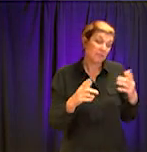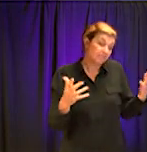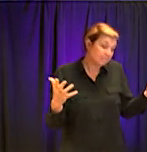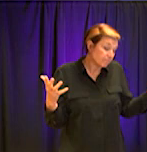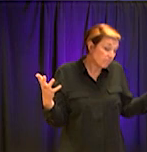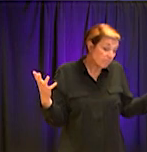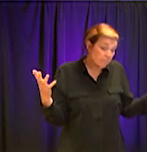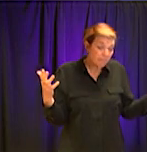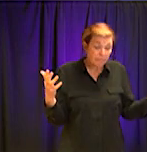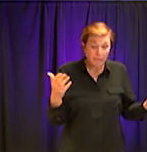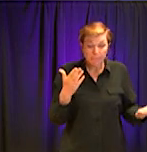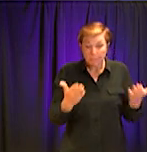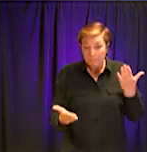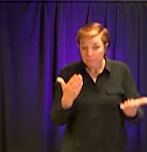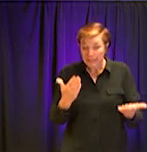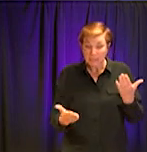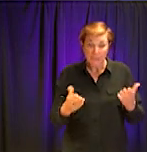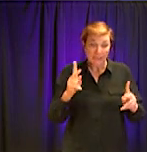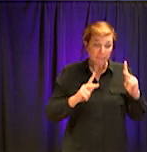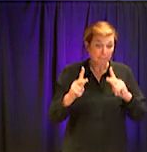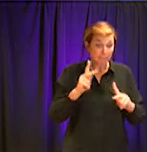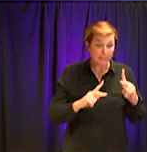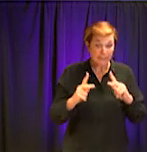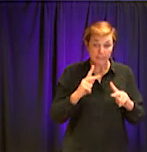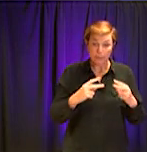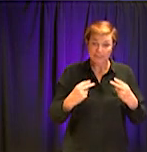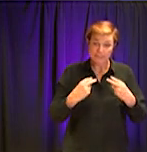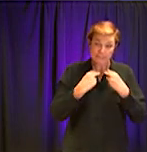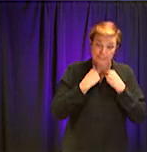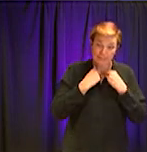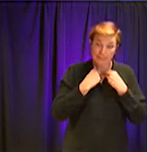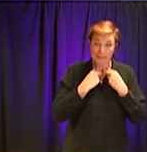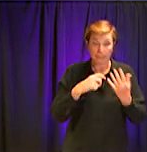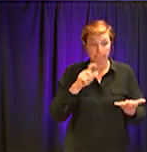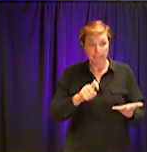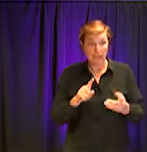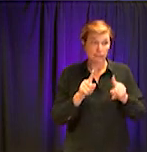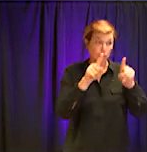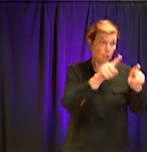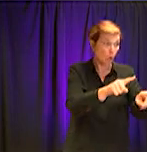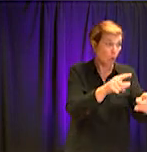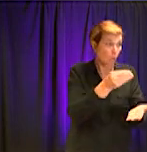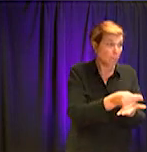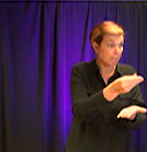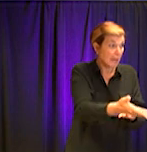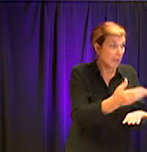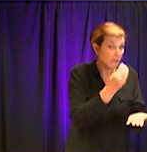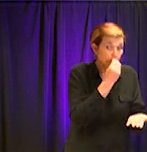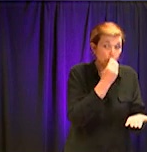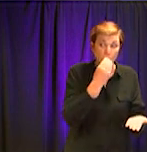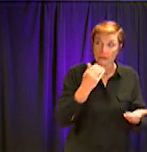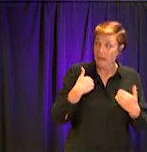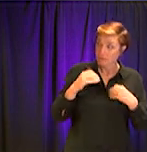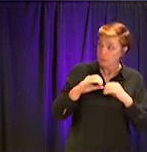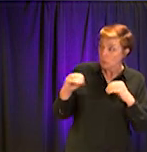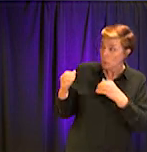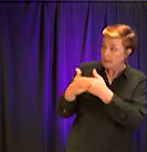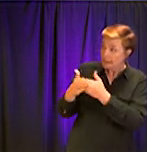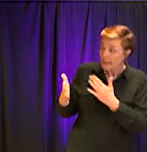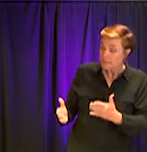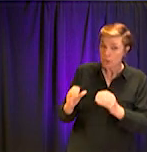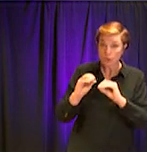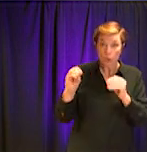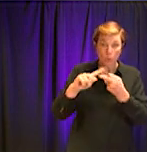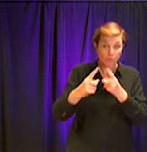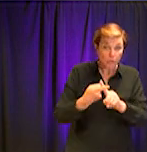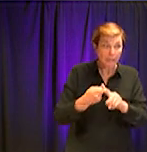If they have to go get food, because no one, they don't have a neighbor, they don't have a family or friend that can bring them the food.